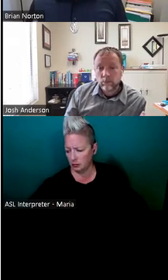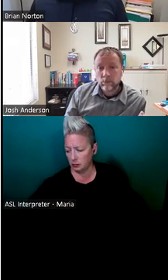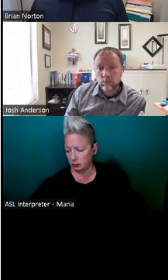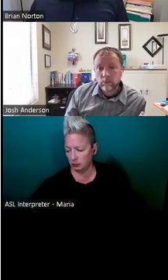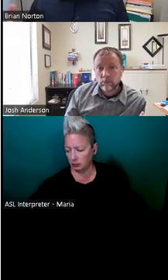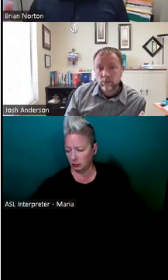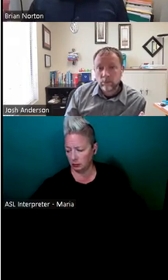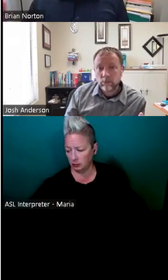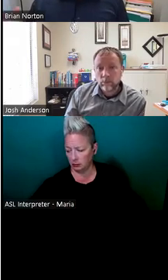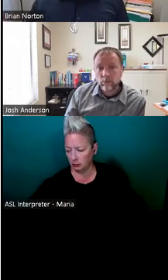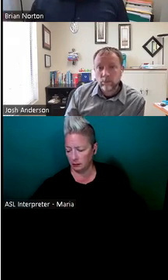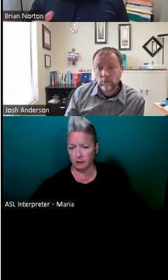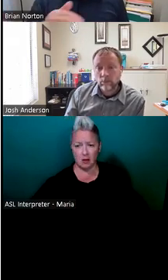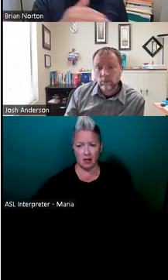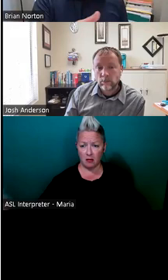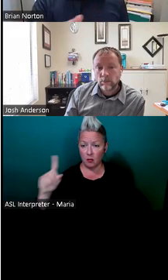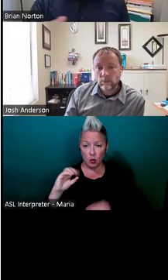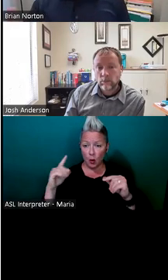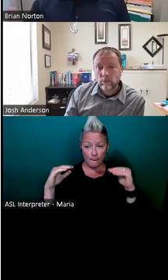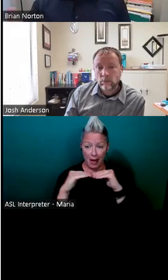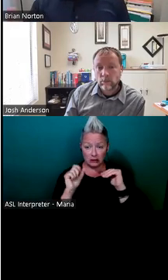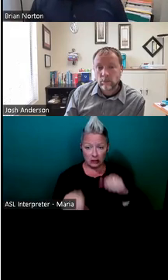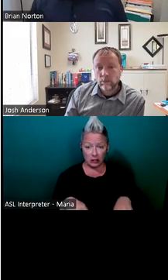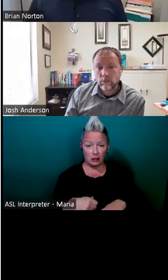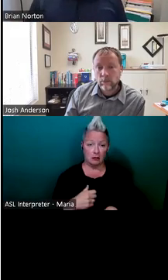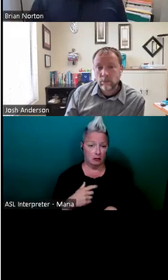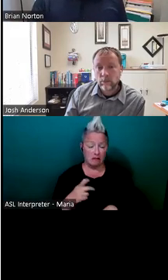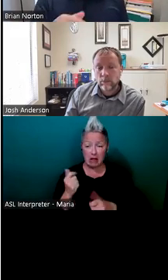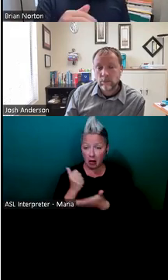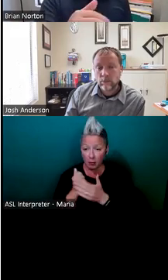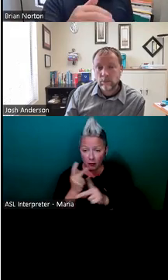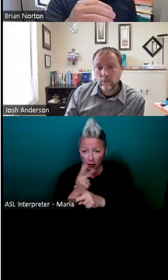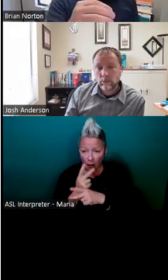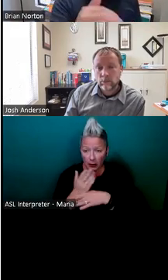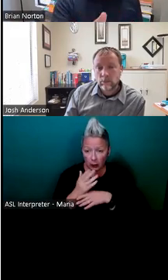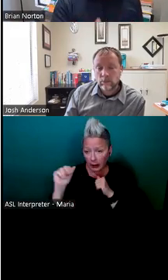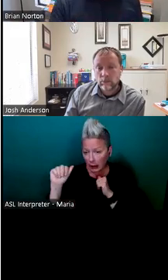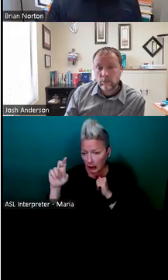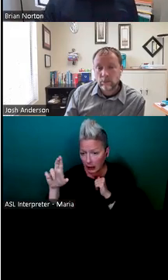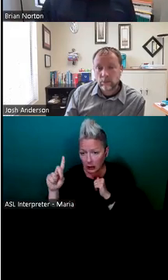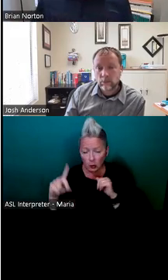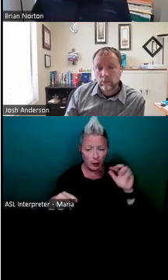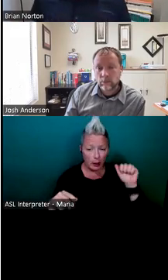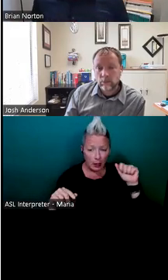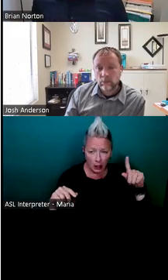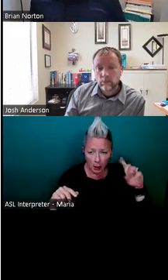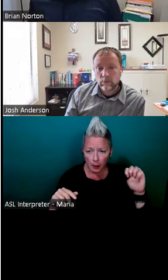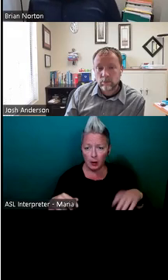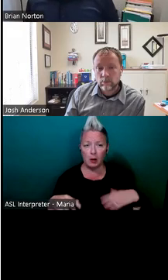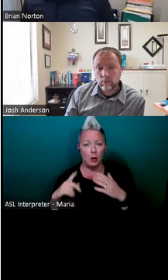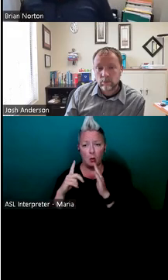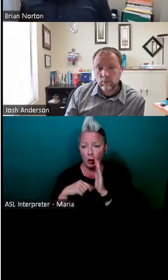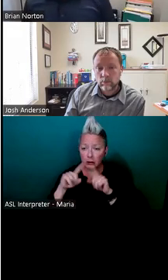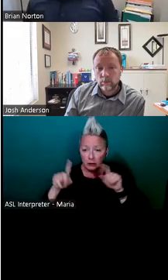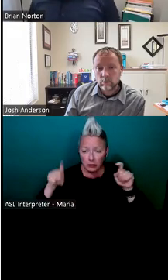Um, they will help you kind of drill down between Android and Apple, um, and different needs. Um, you, you've got a really